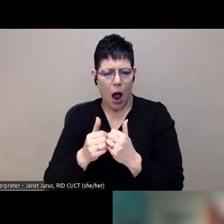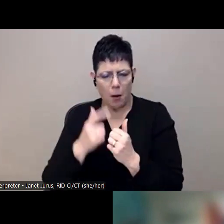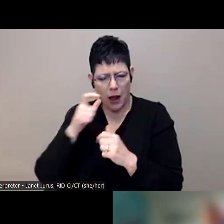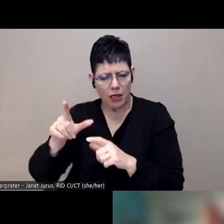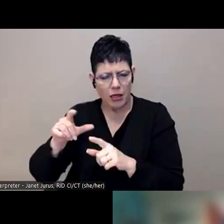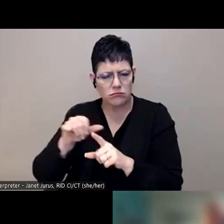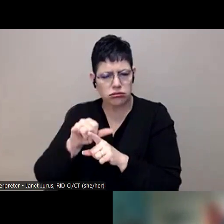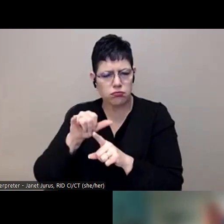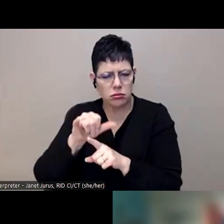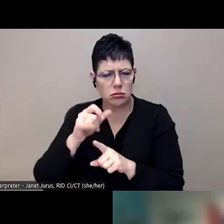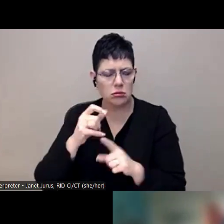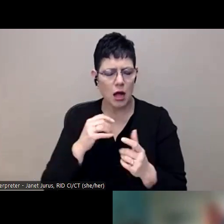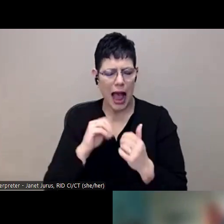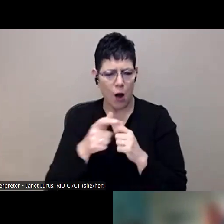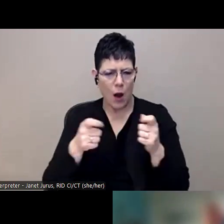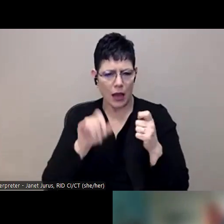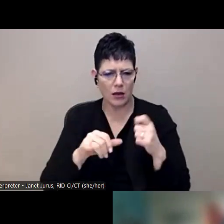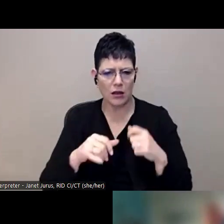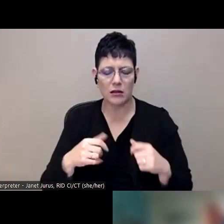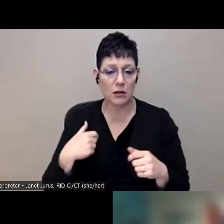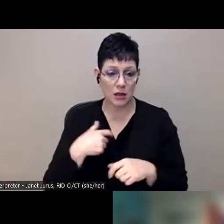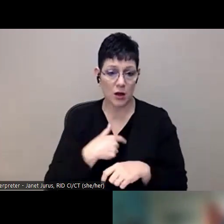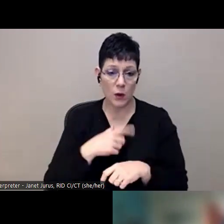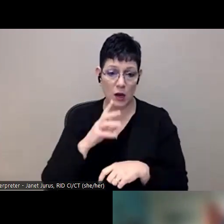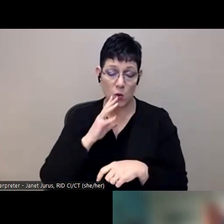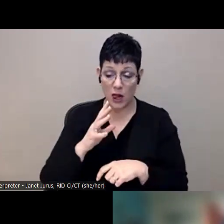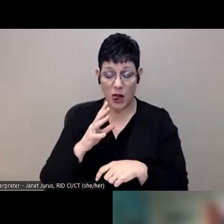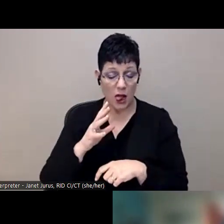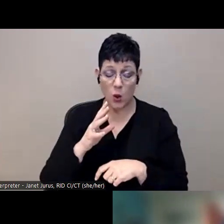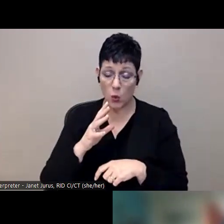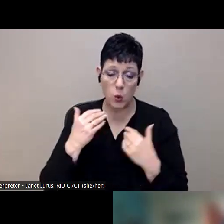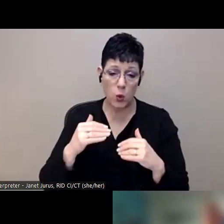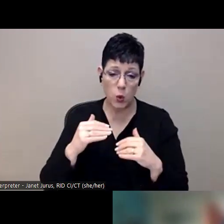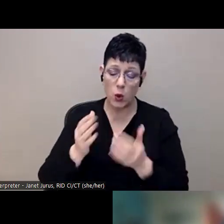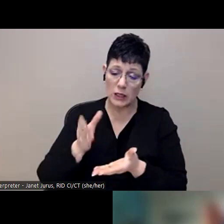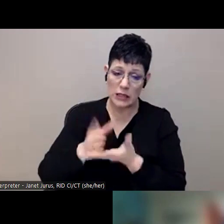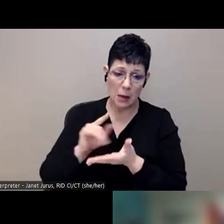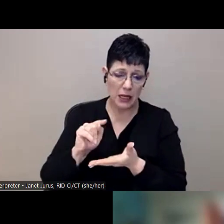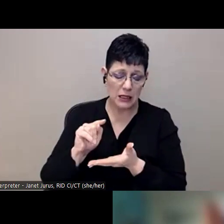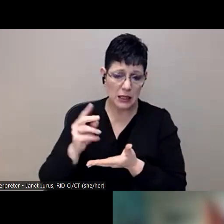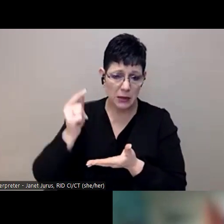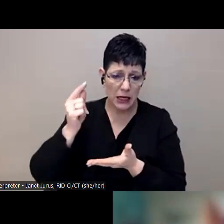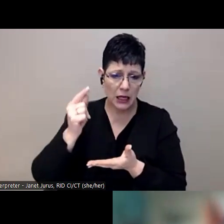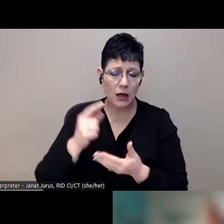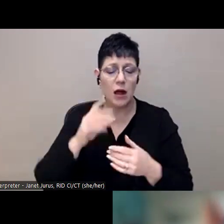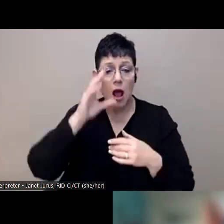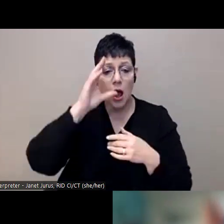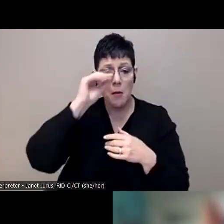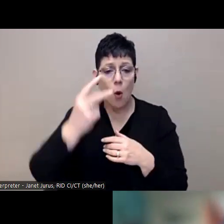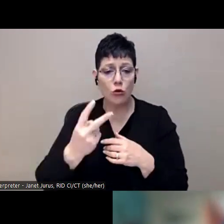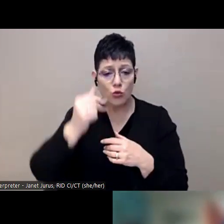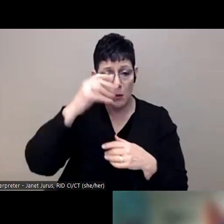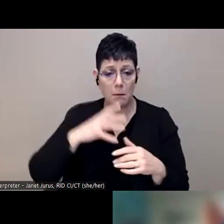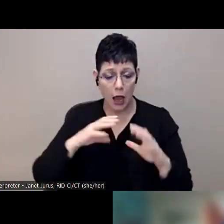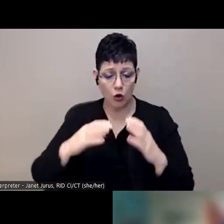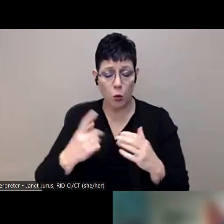Yeah. So we, uh, squash it if it's showing up. Um, we, I had a student, I was doing boys to men groups, and the